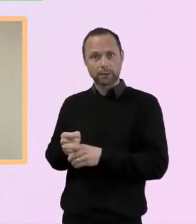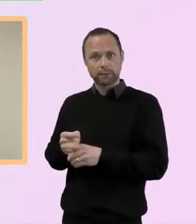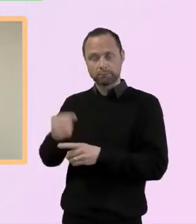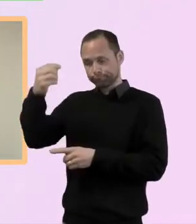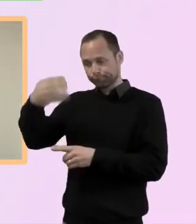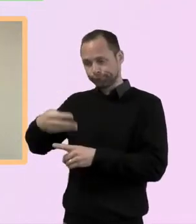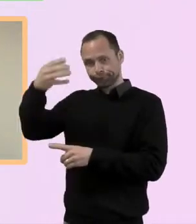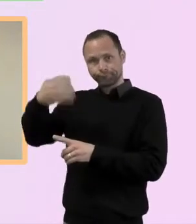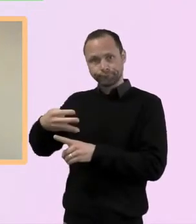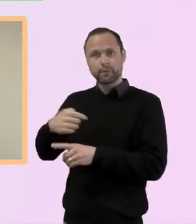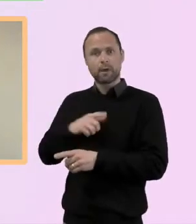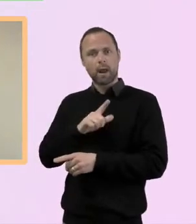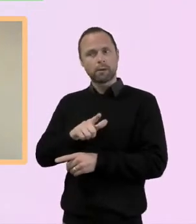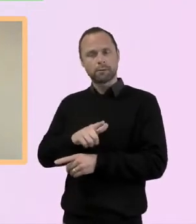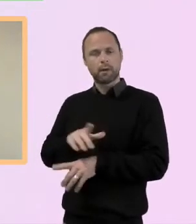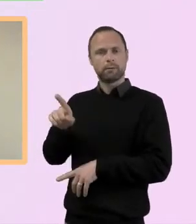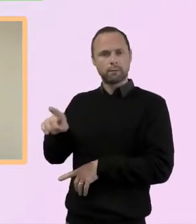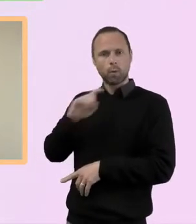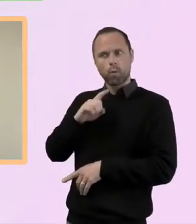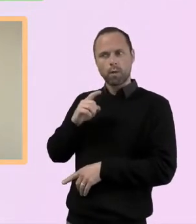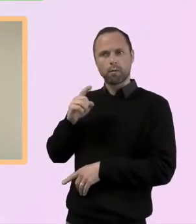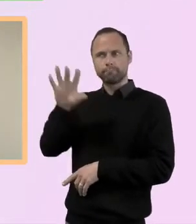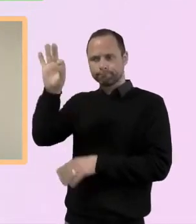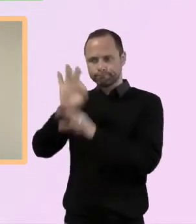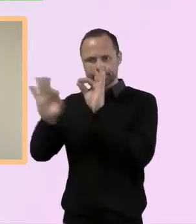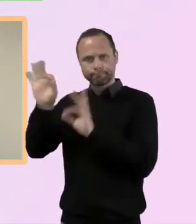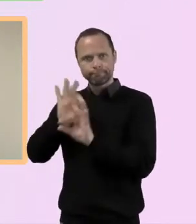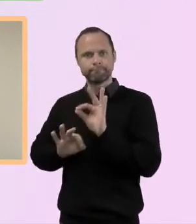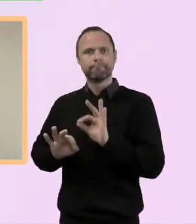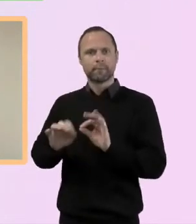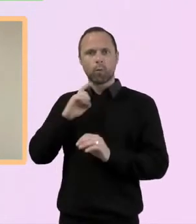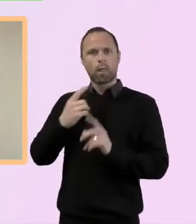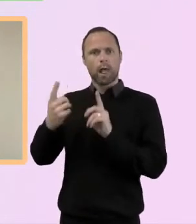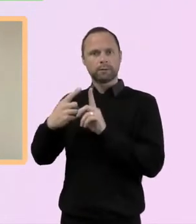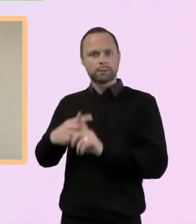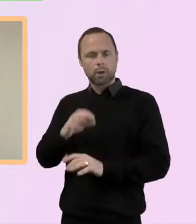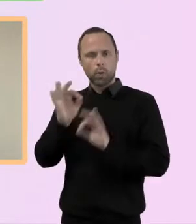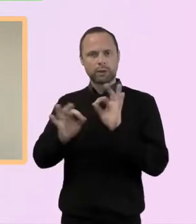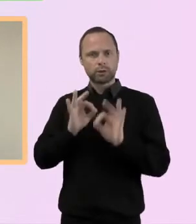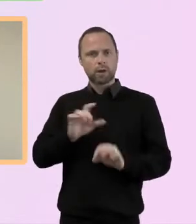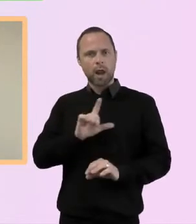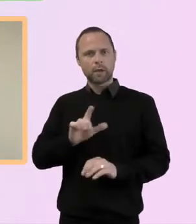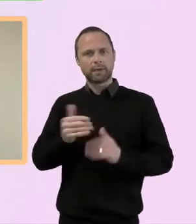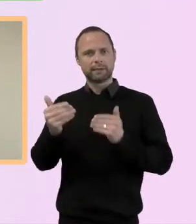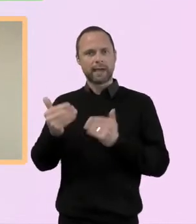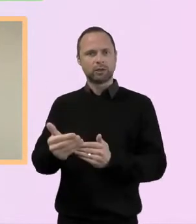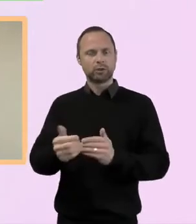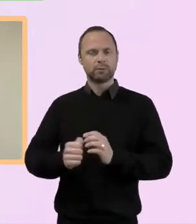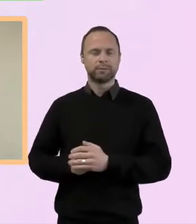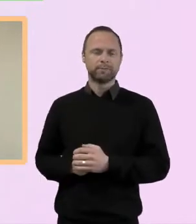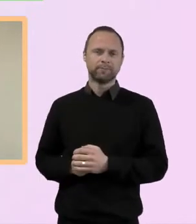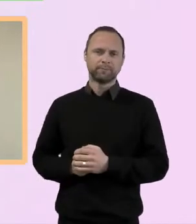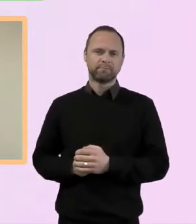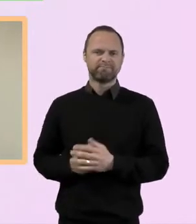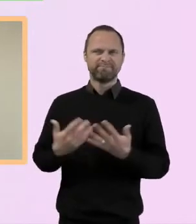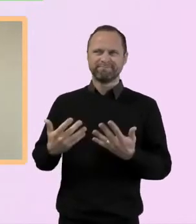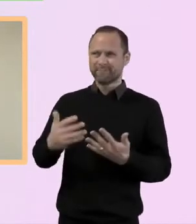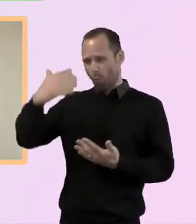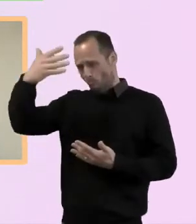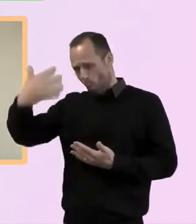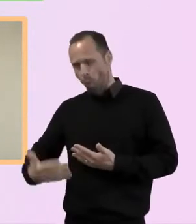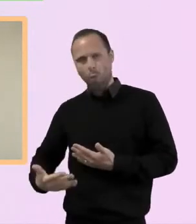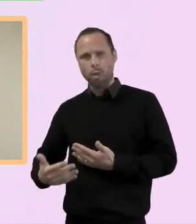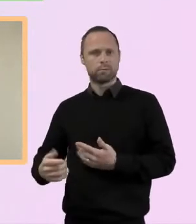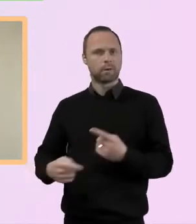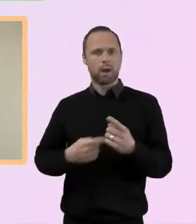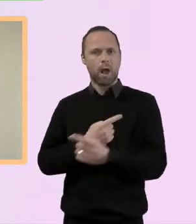looking at those later in the session. Whilst we probably won't be able to respond to that many of